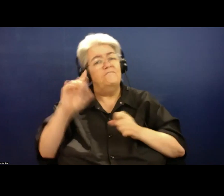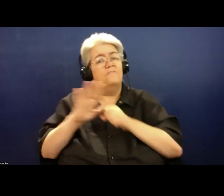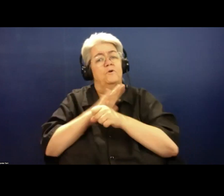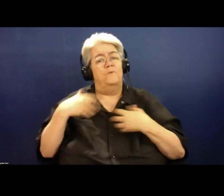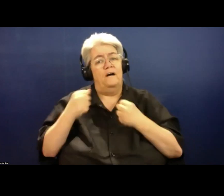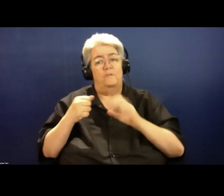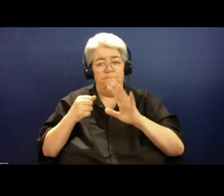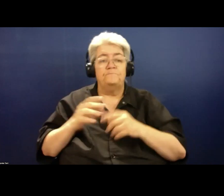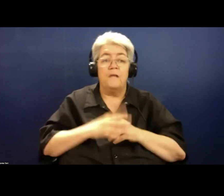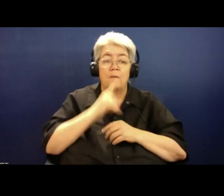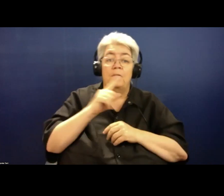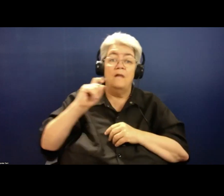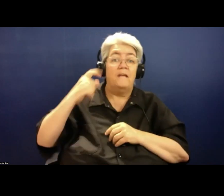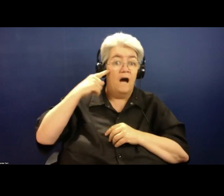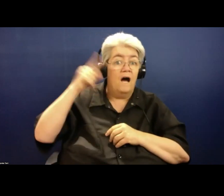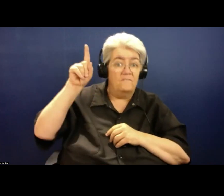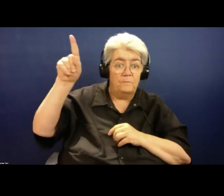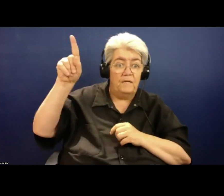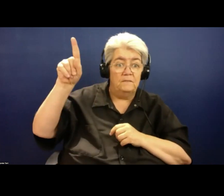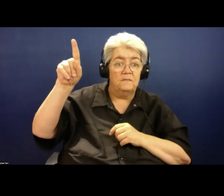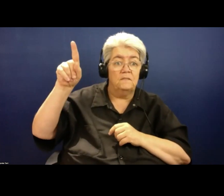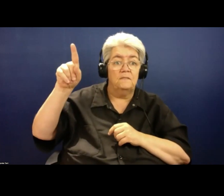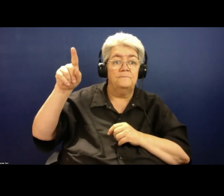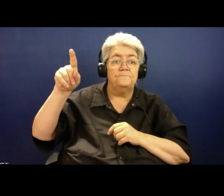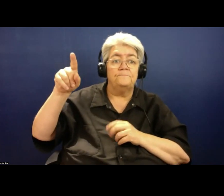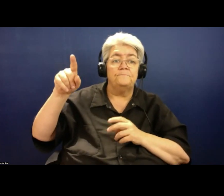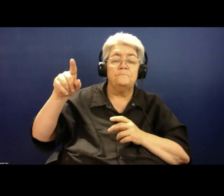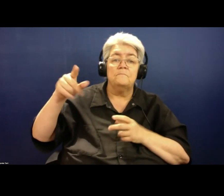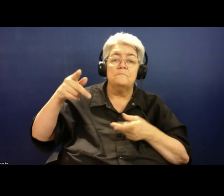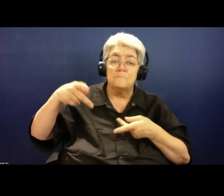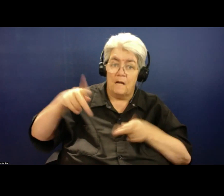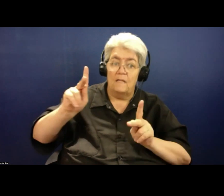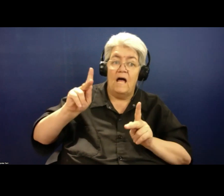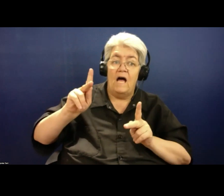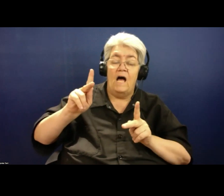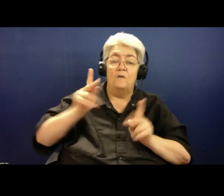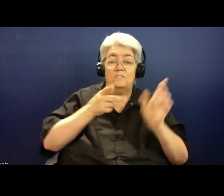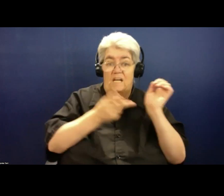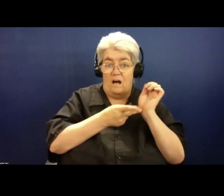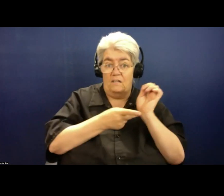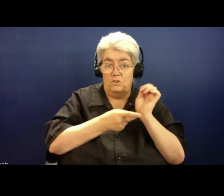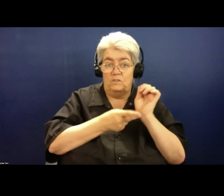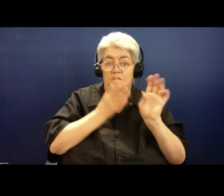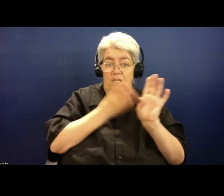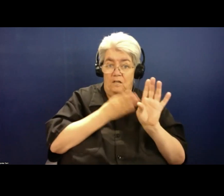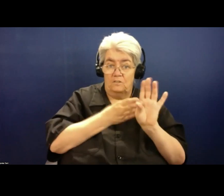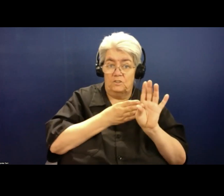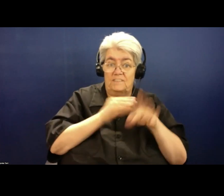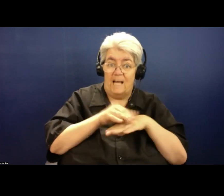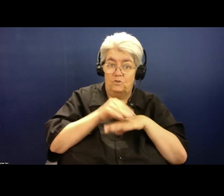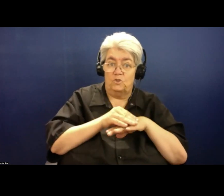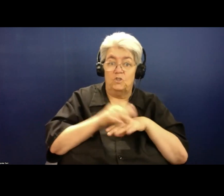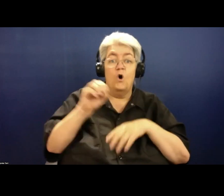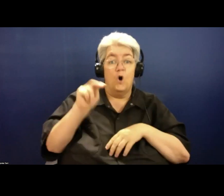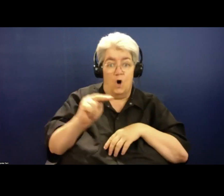The government allowed one-on-one sessions with psychologists, psychiatrists and counsellors to go online. Previously,